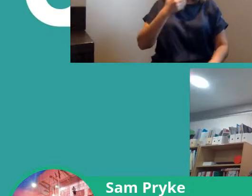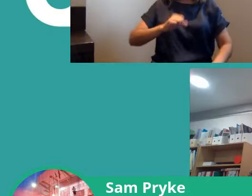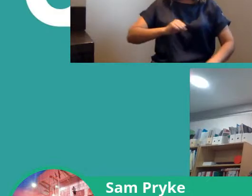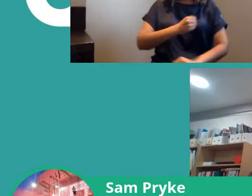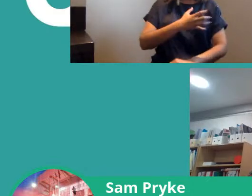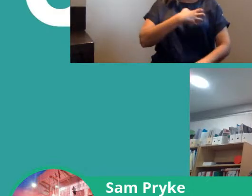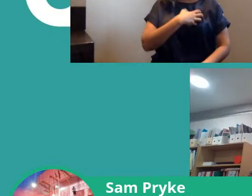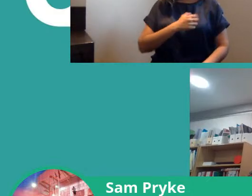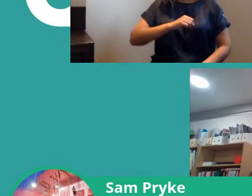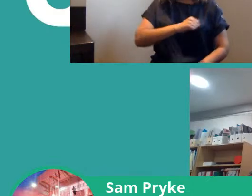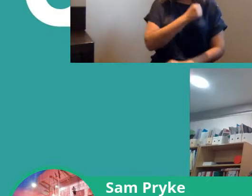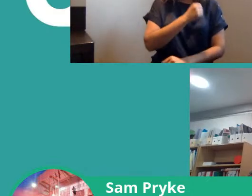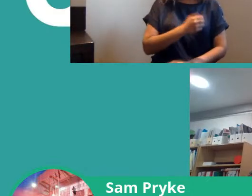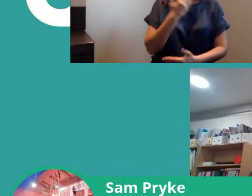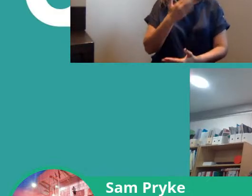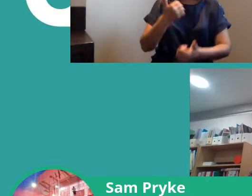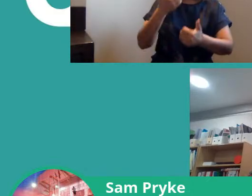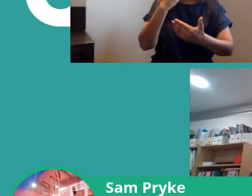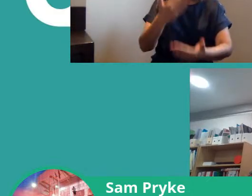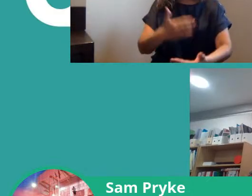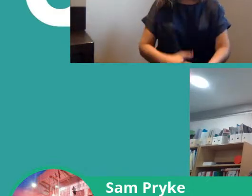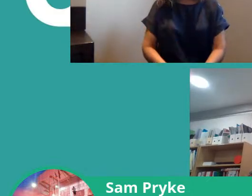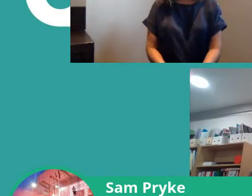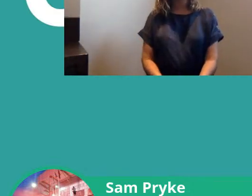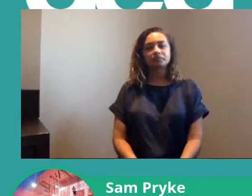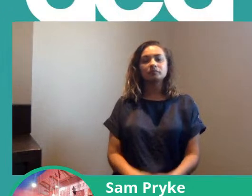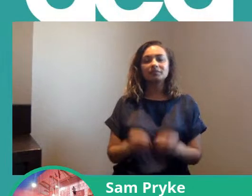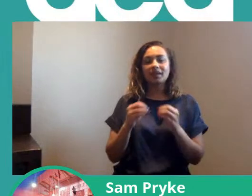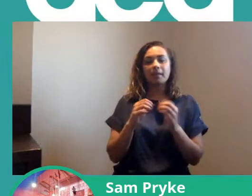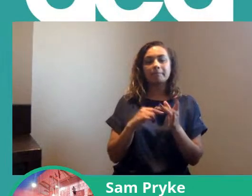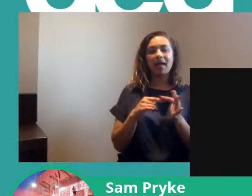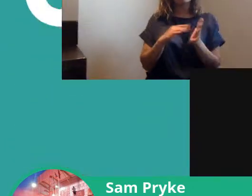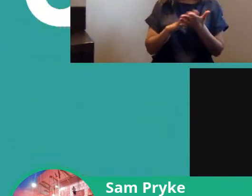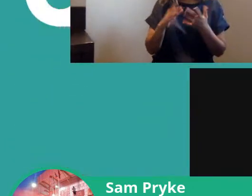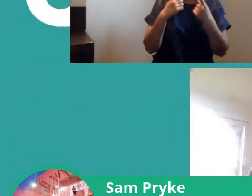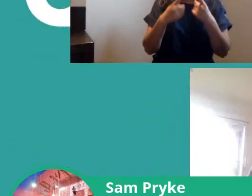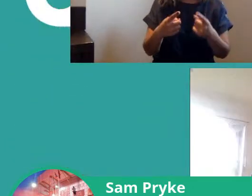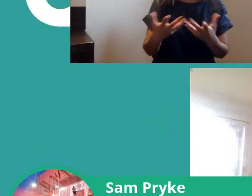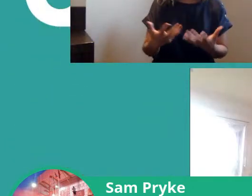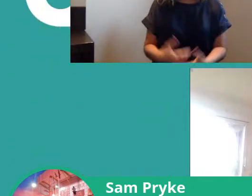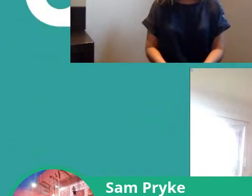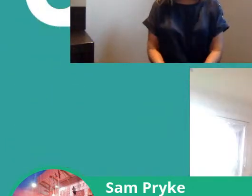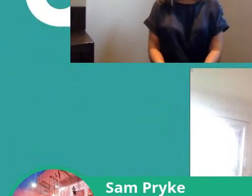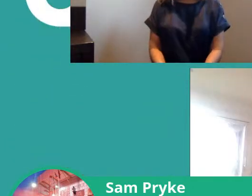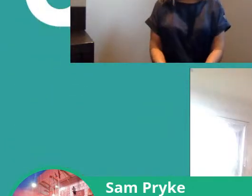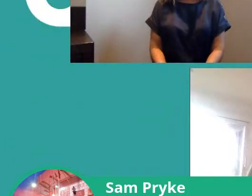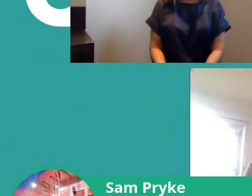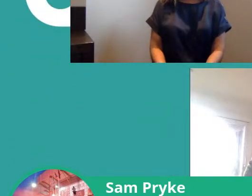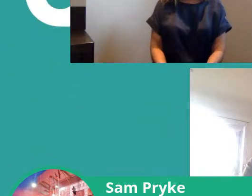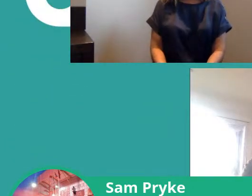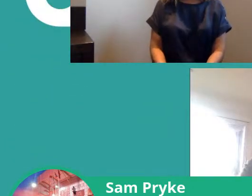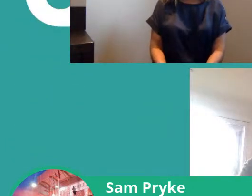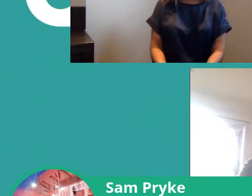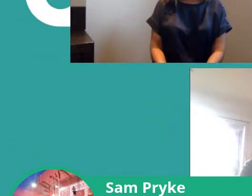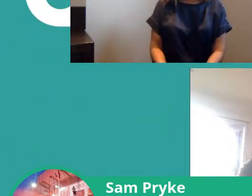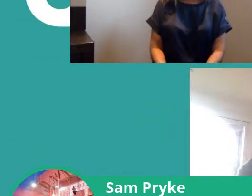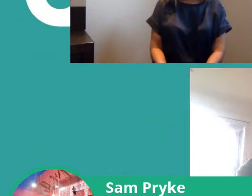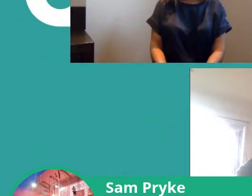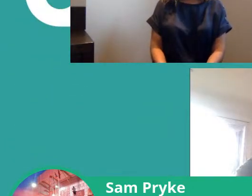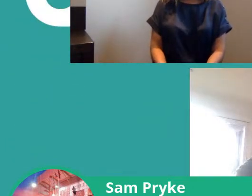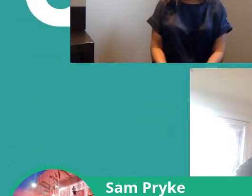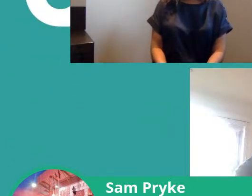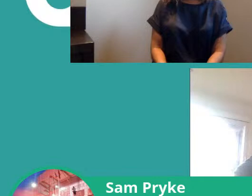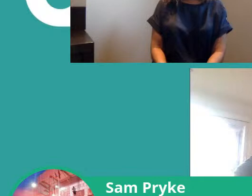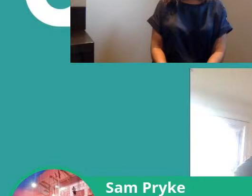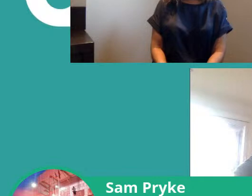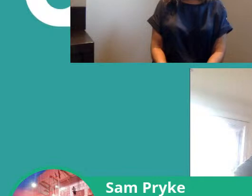saying um thank you for that um Beth do you want to come in and add anything there from your perspective yeah sure